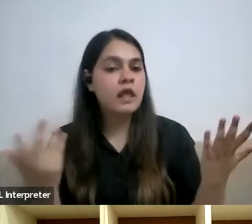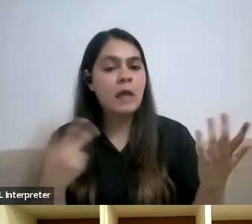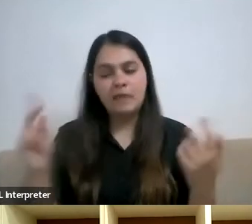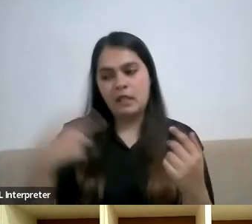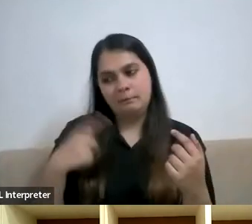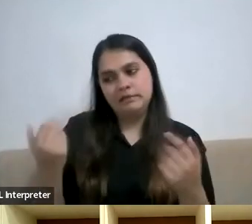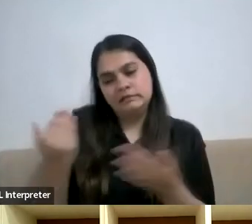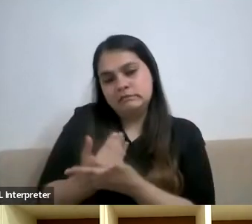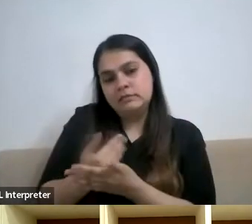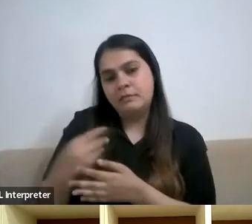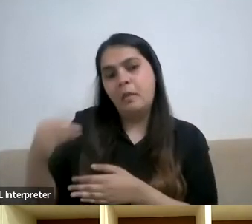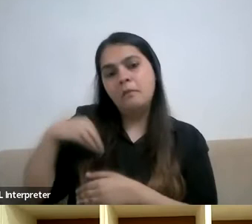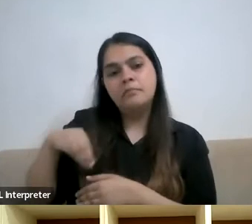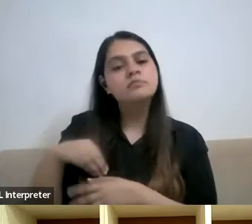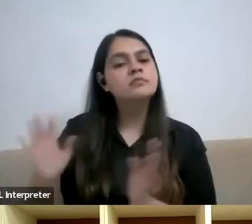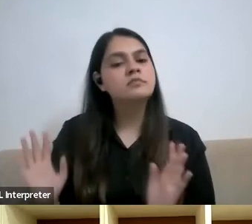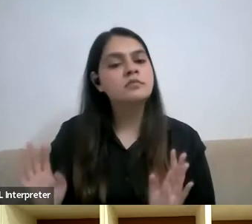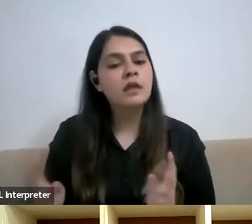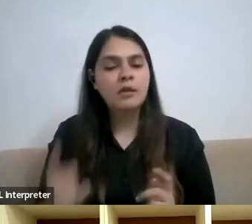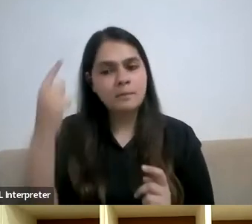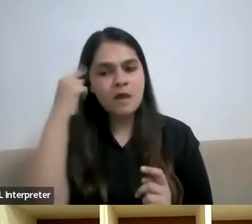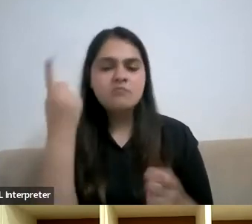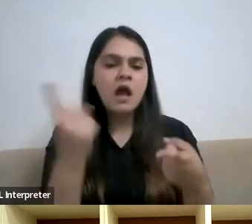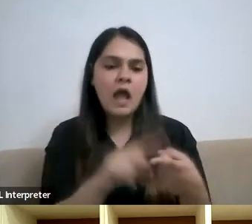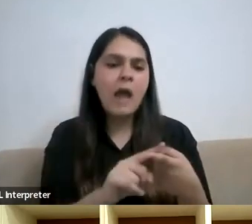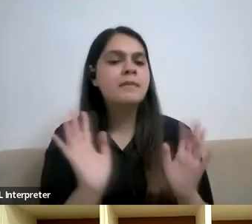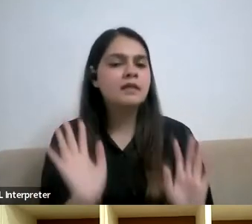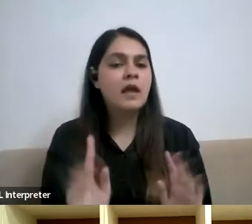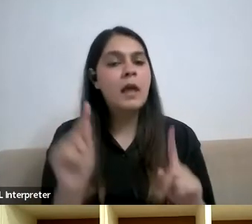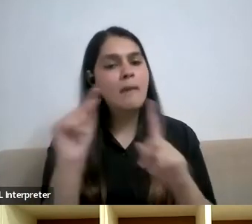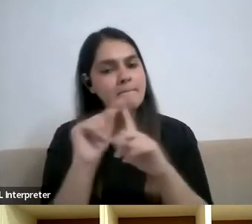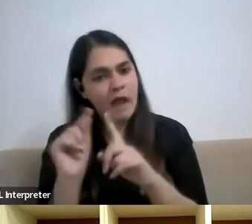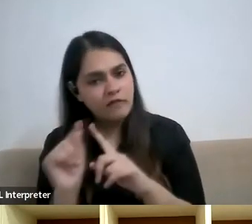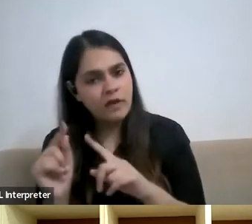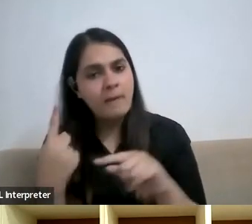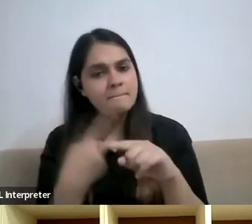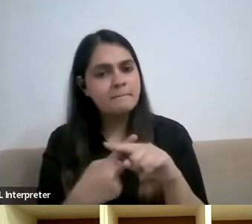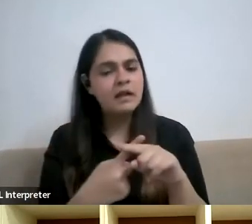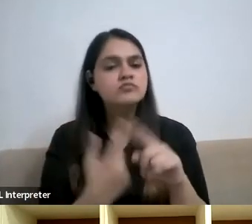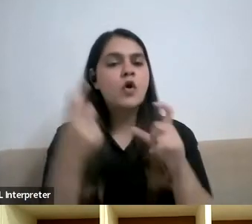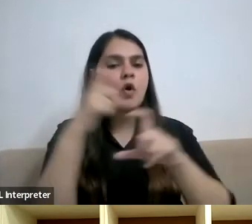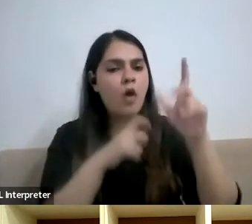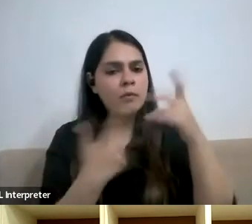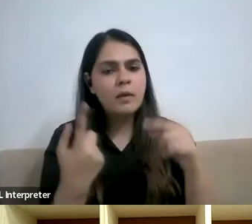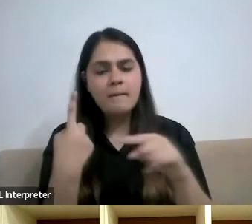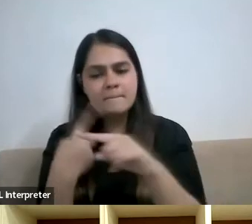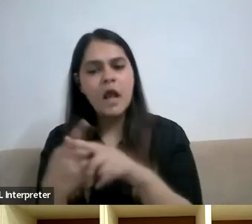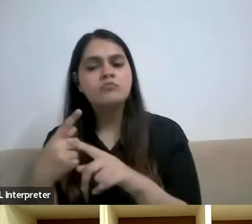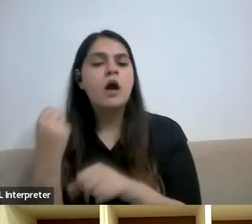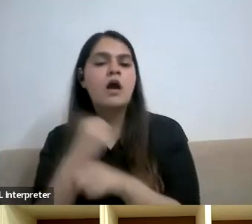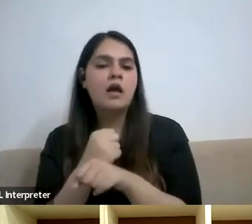When that is not being created, these things will happen. It will happen both with the private bodies, it will happen with the corporate, it will happen with the government also.